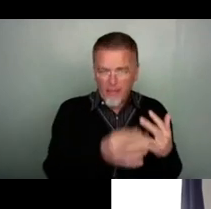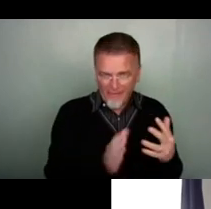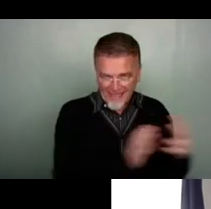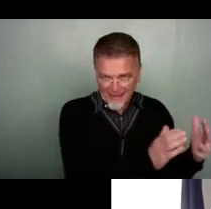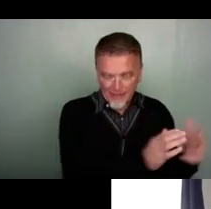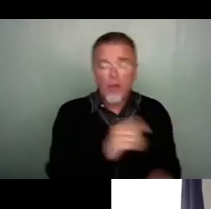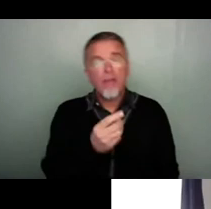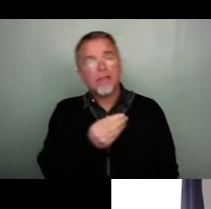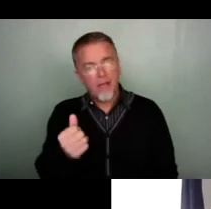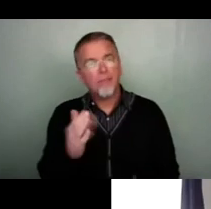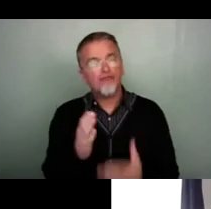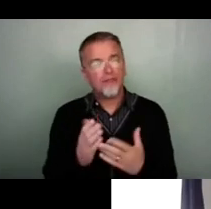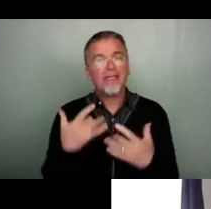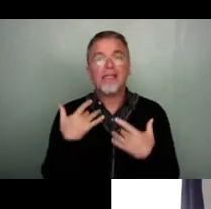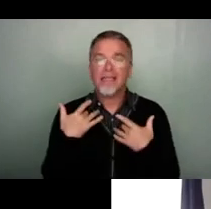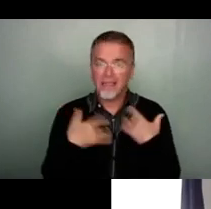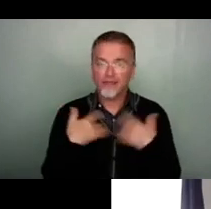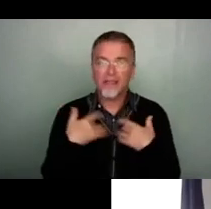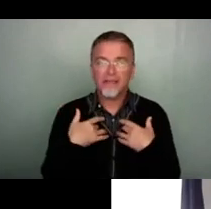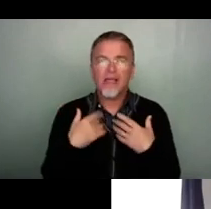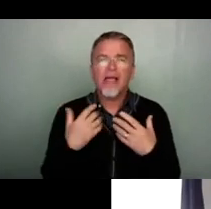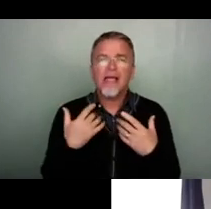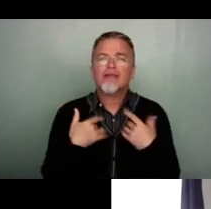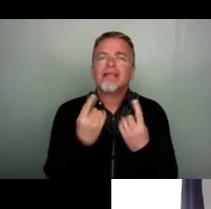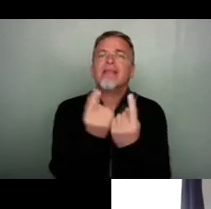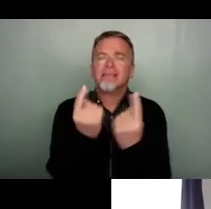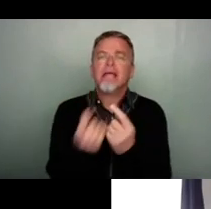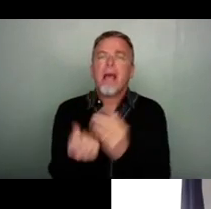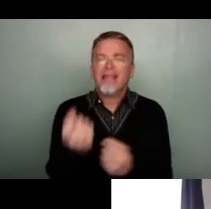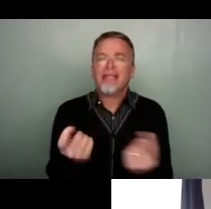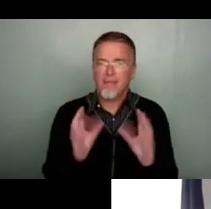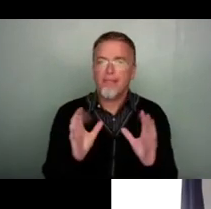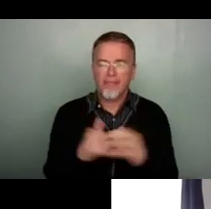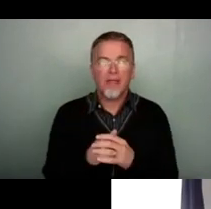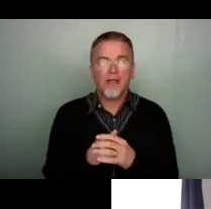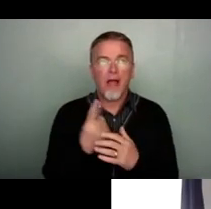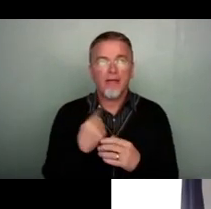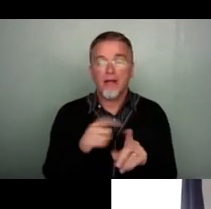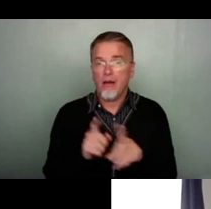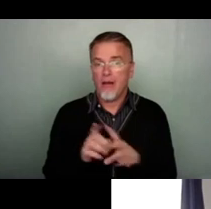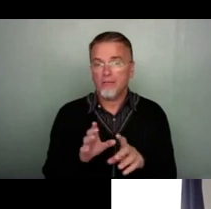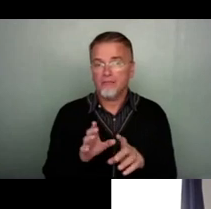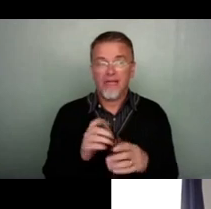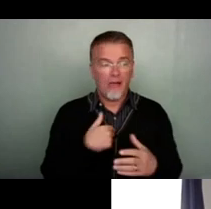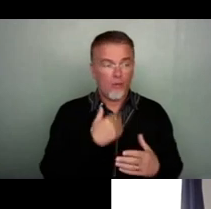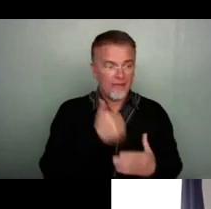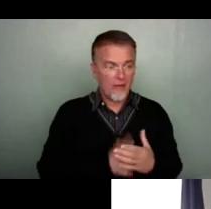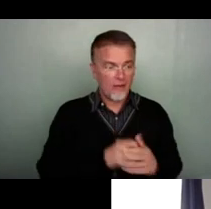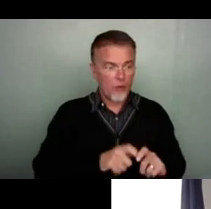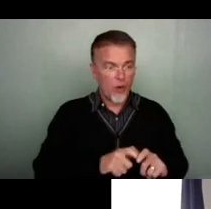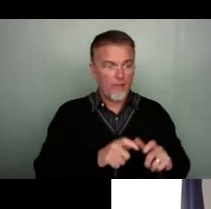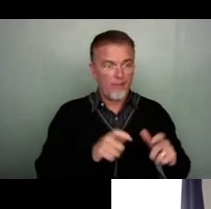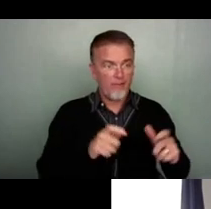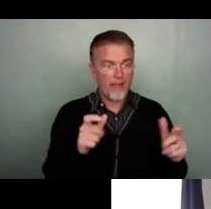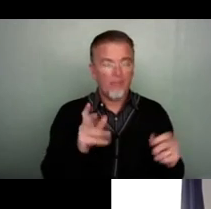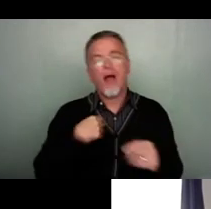there's some really interesting, there's some really interesting things happening. I think, like, as we begin to open back up to the city, so I'm